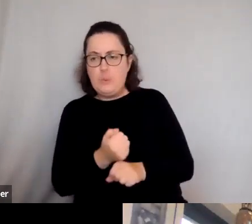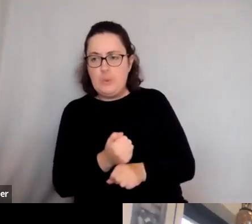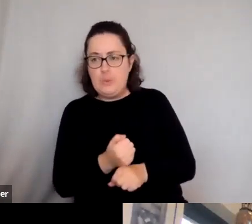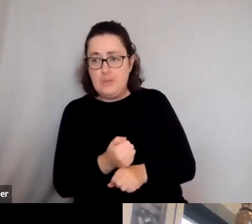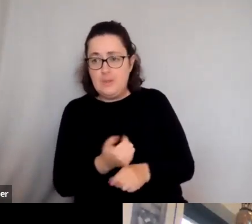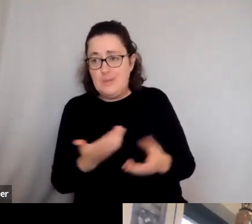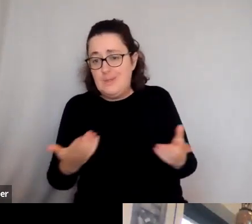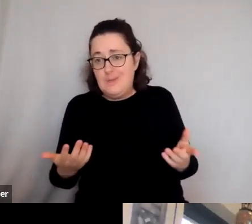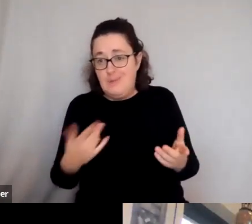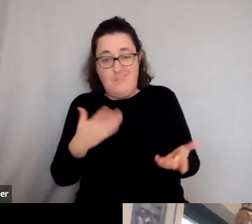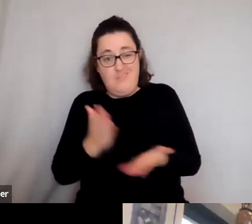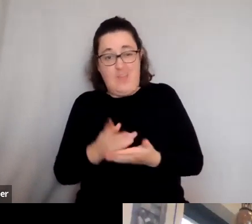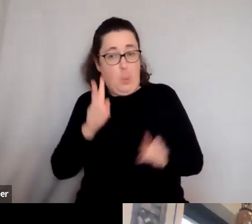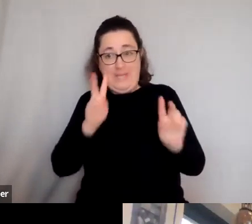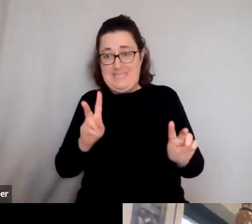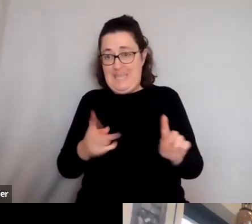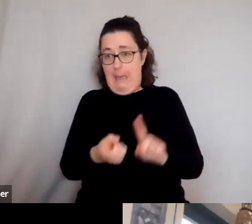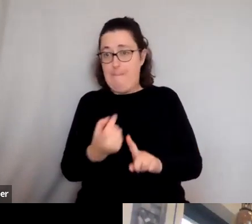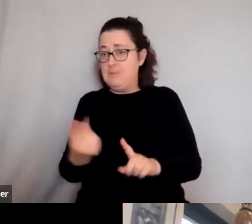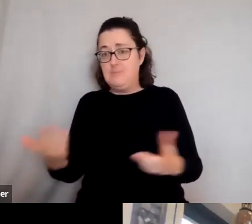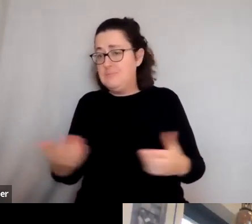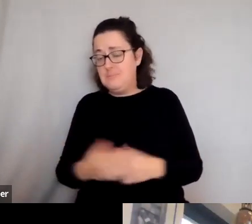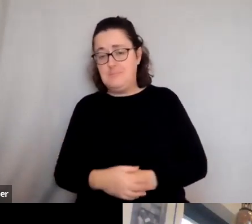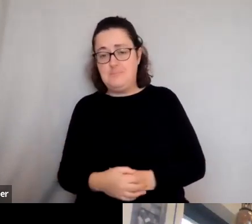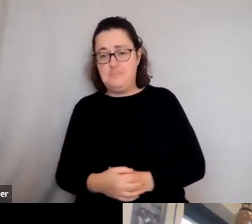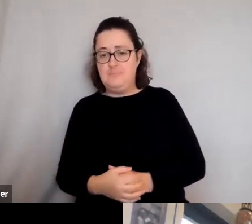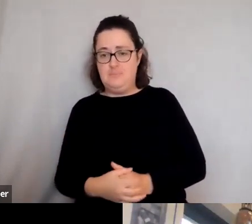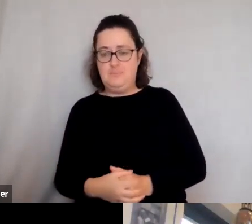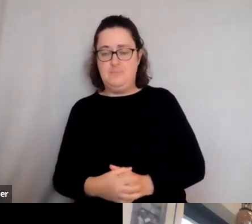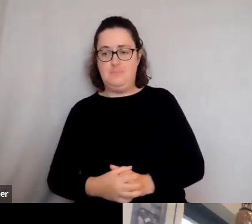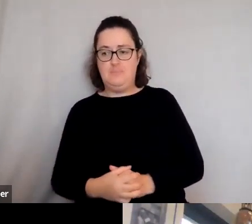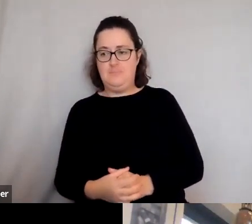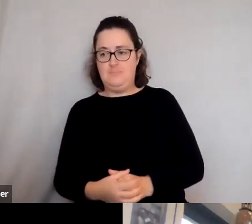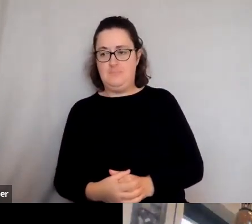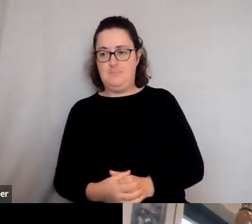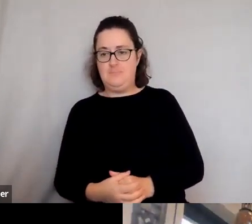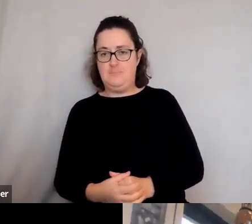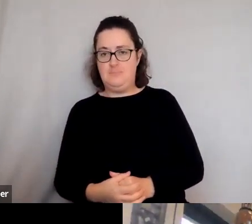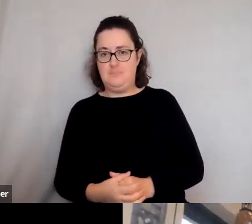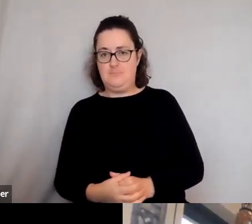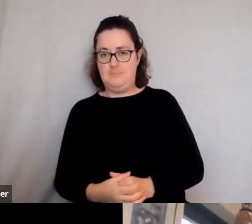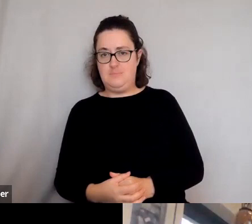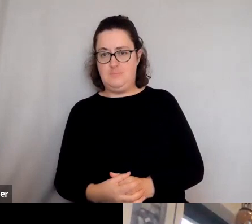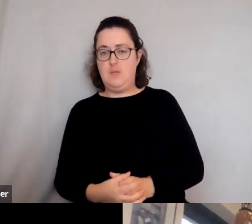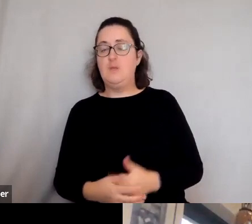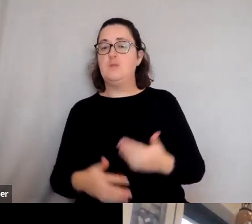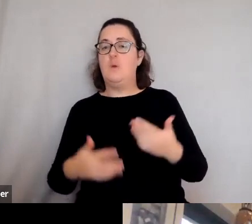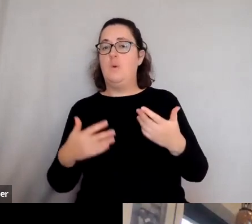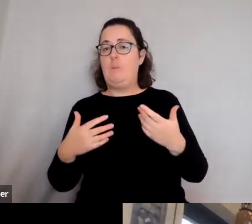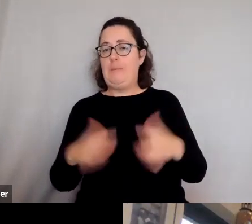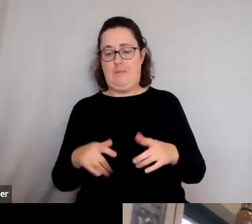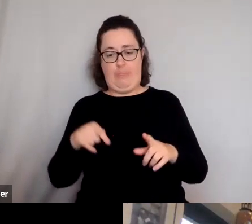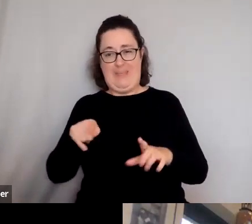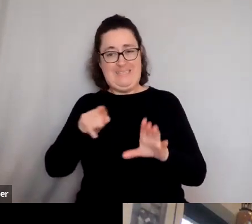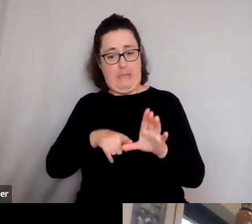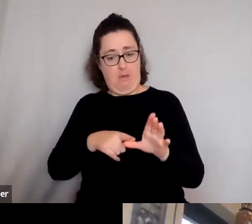And we're seeing that, aren't we? Yeah. And I mean, as, as this, and we've, we've seen, as you talk about the struggles this, this year over